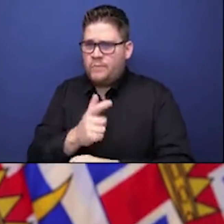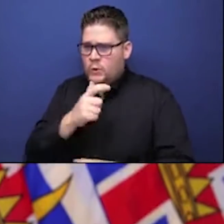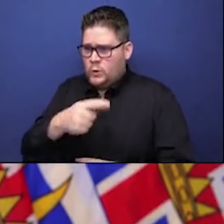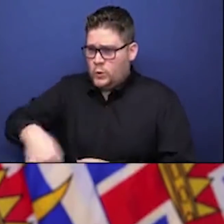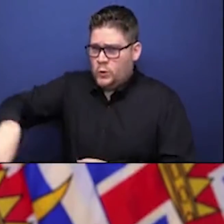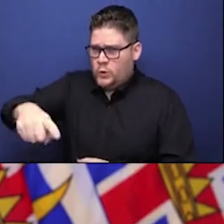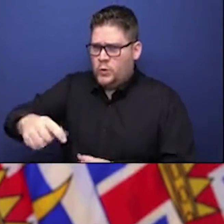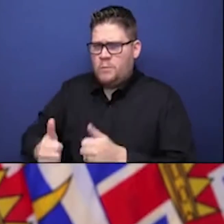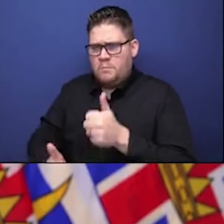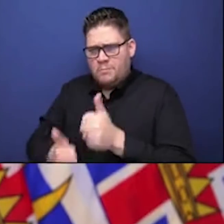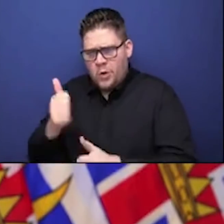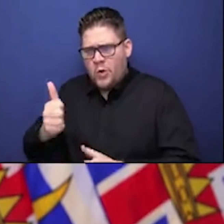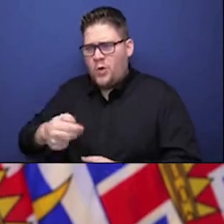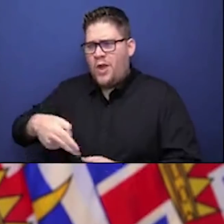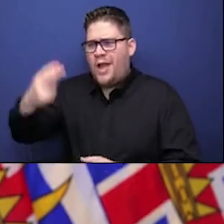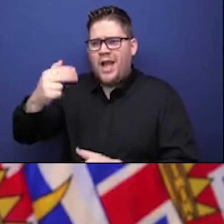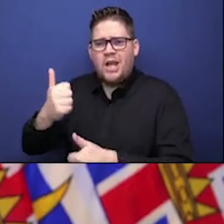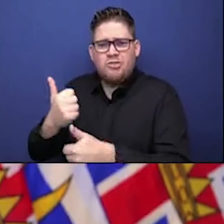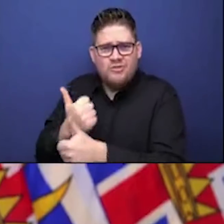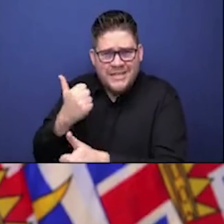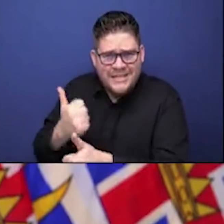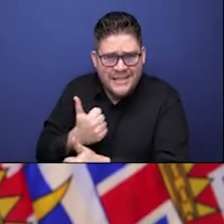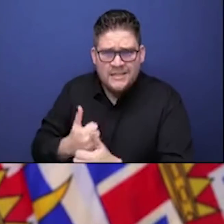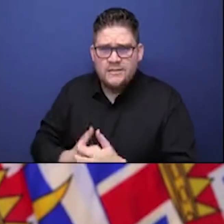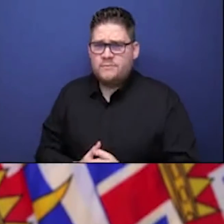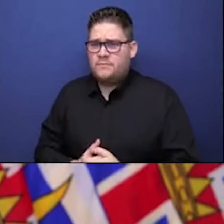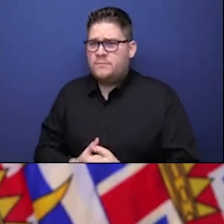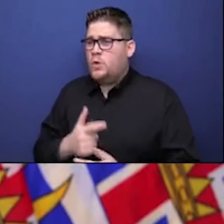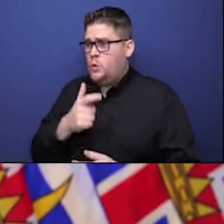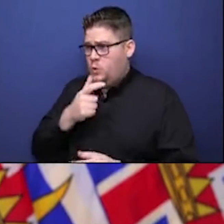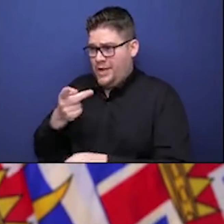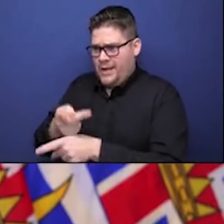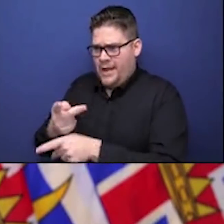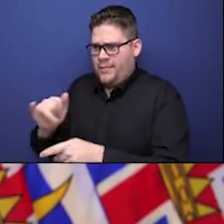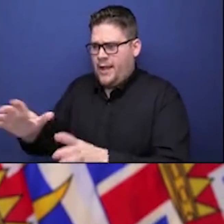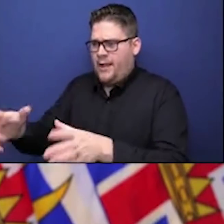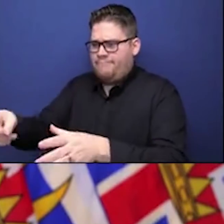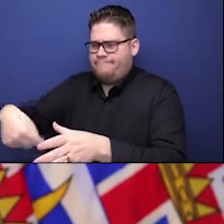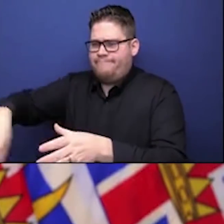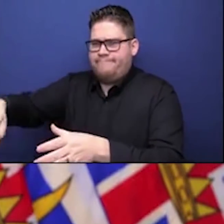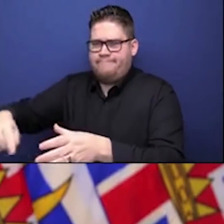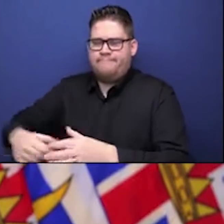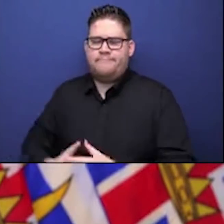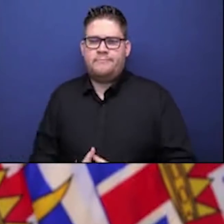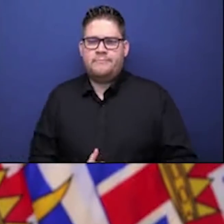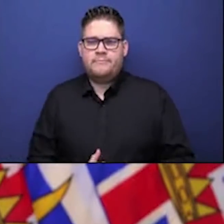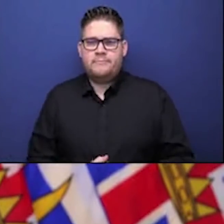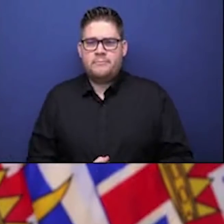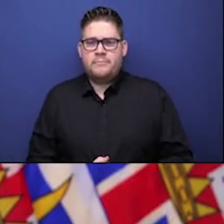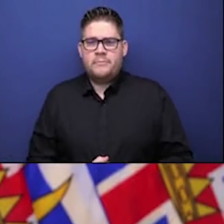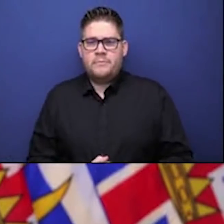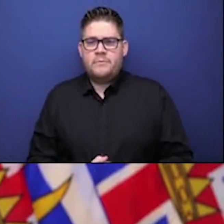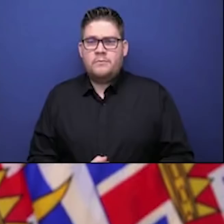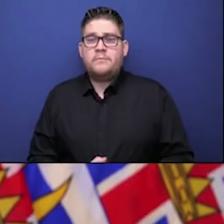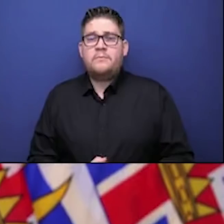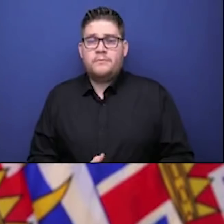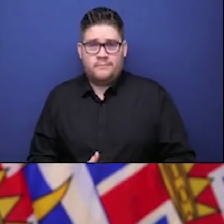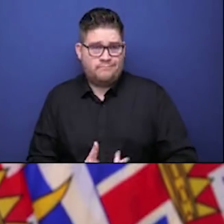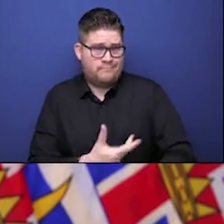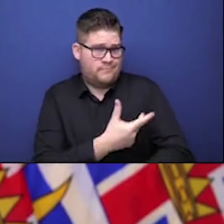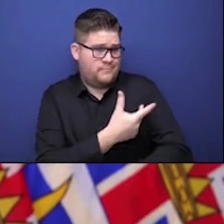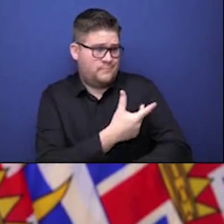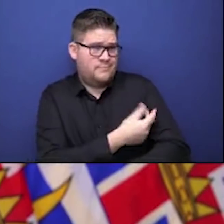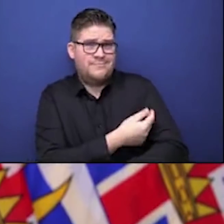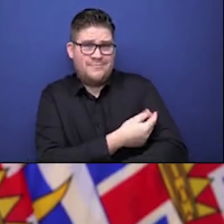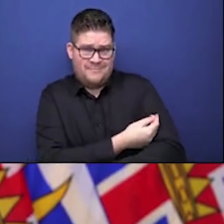living, and now moving out into the community. We are starting with our oldest and most vulnerable and working from there.